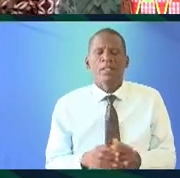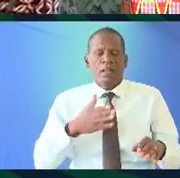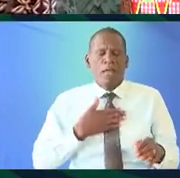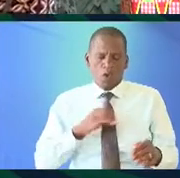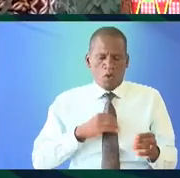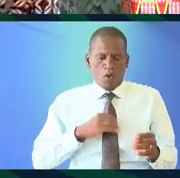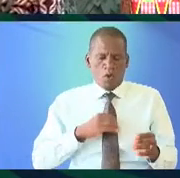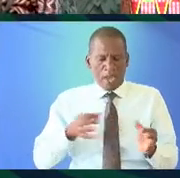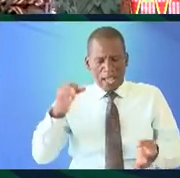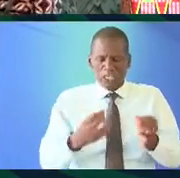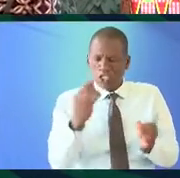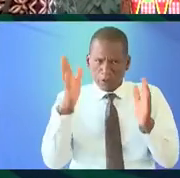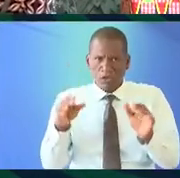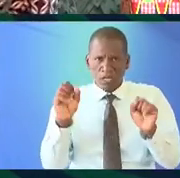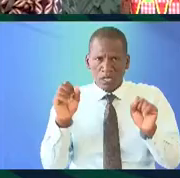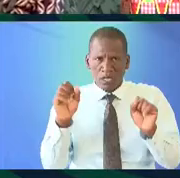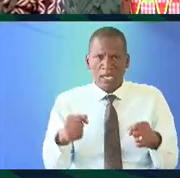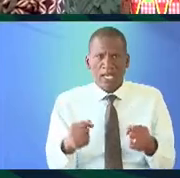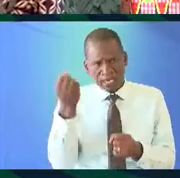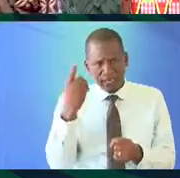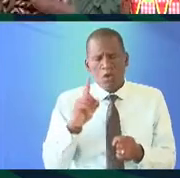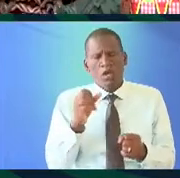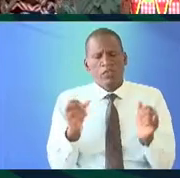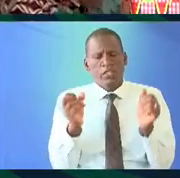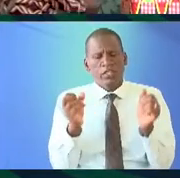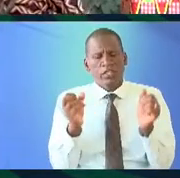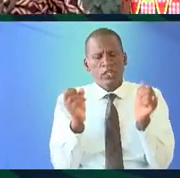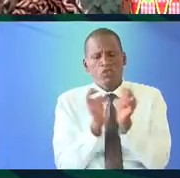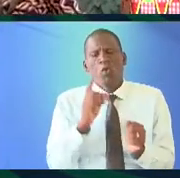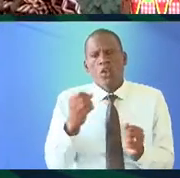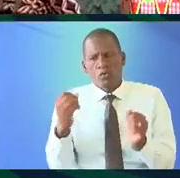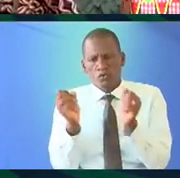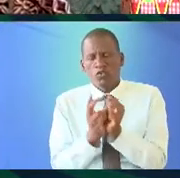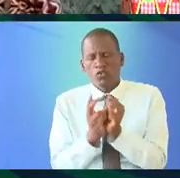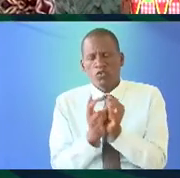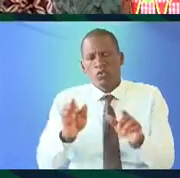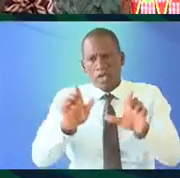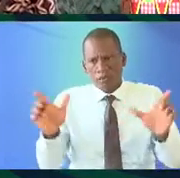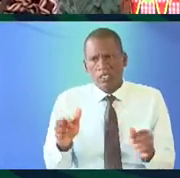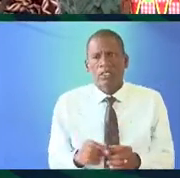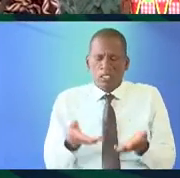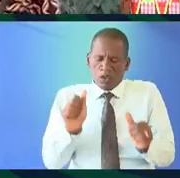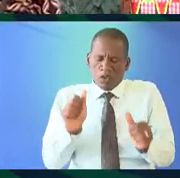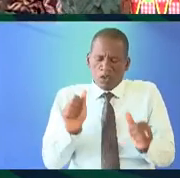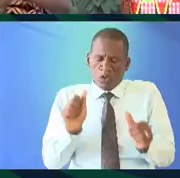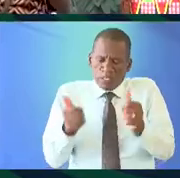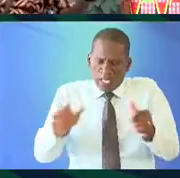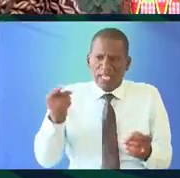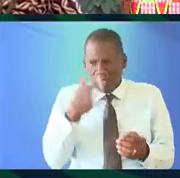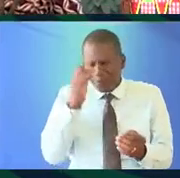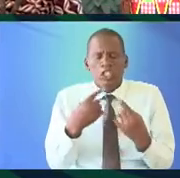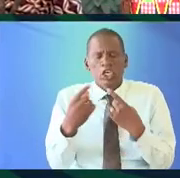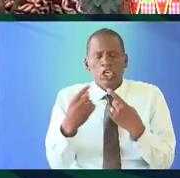in my own analysis each one of us can at least understand one of the twelve one of twelve languages only in Kenya because